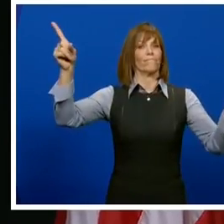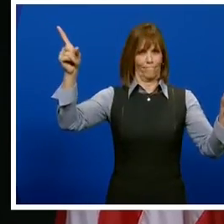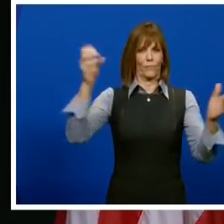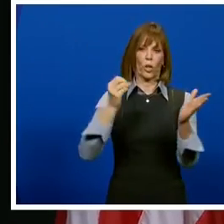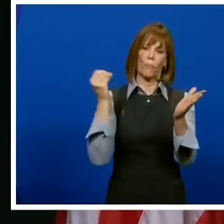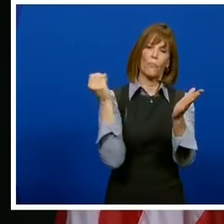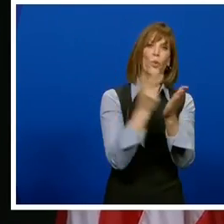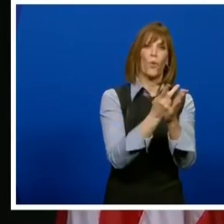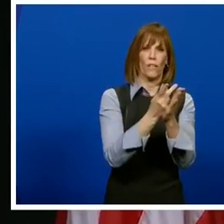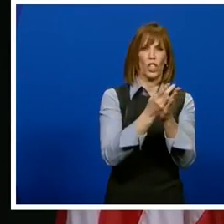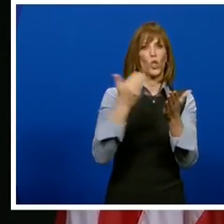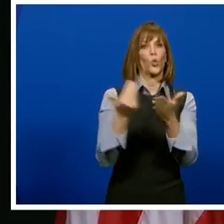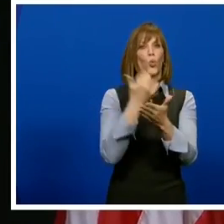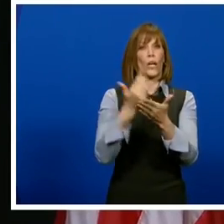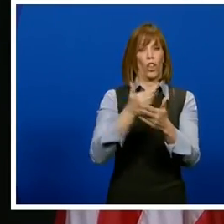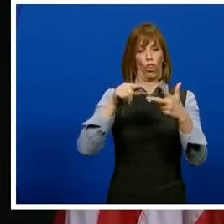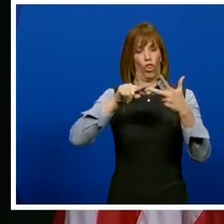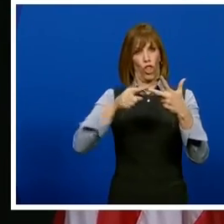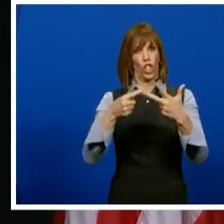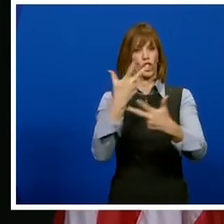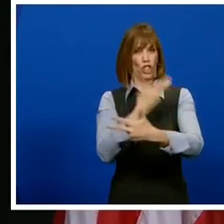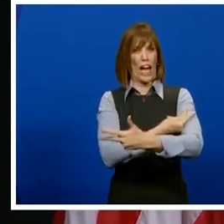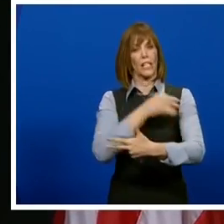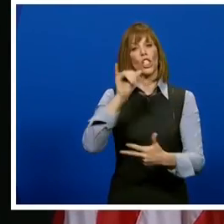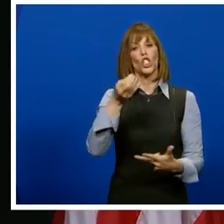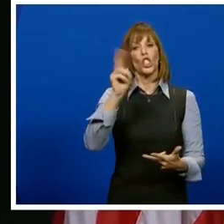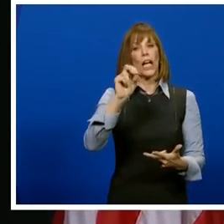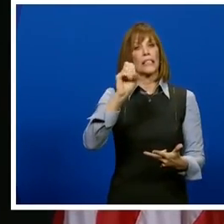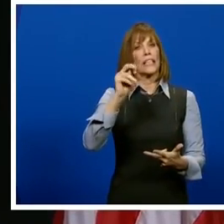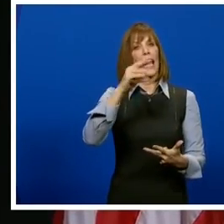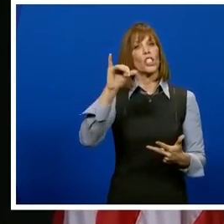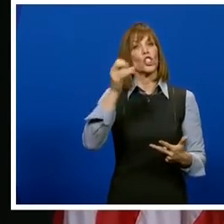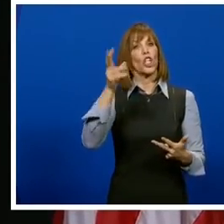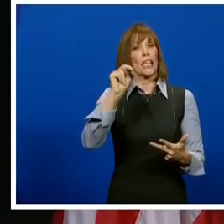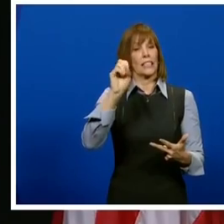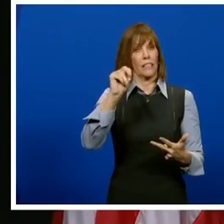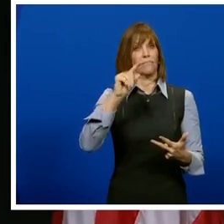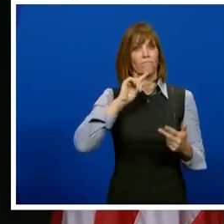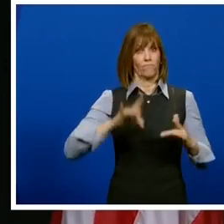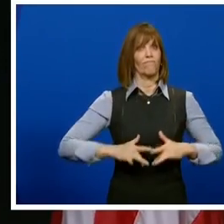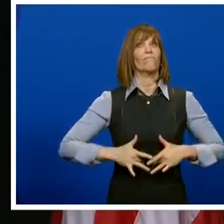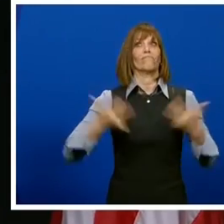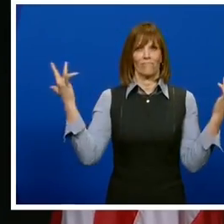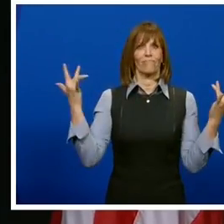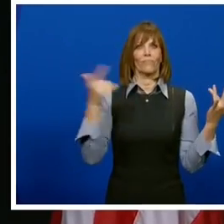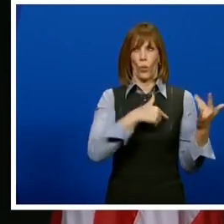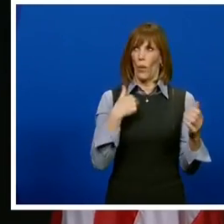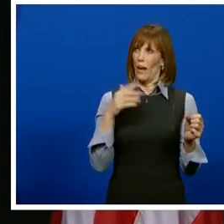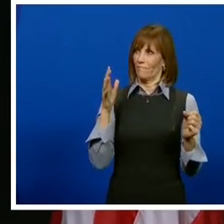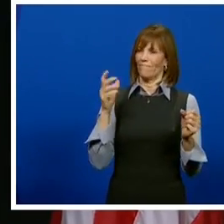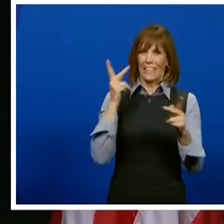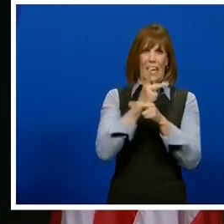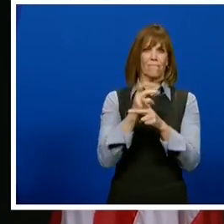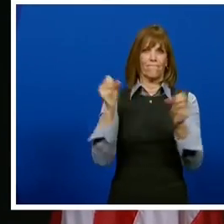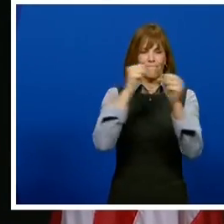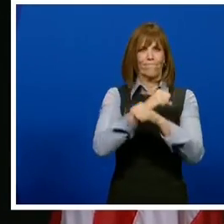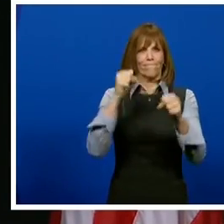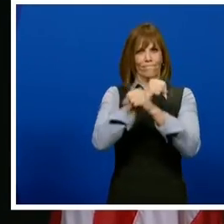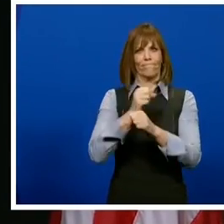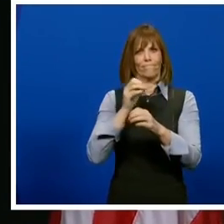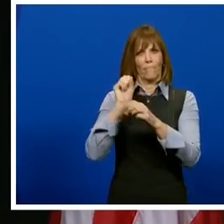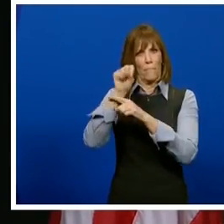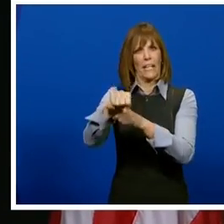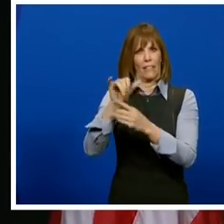authorization for the newest vaccine from Johnson & Johnson, an exciting advancement in our fight against and recovery from COVID